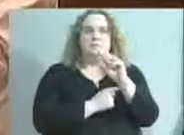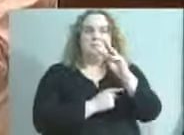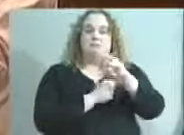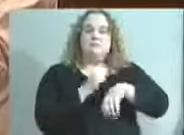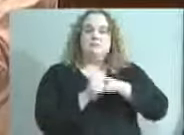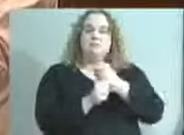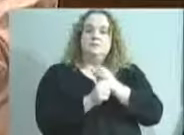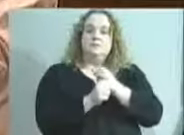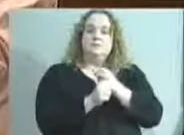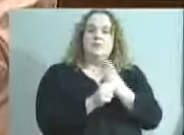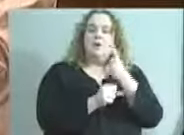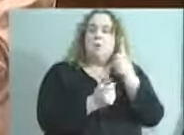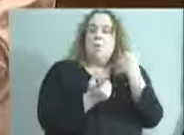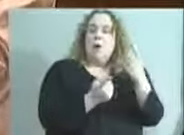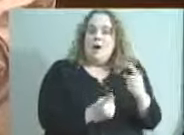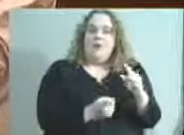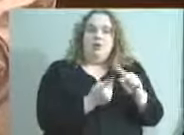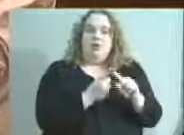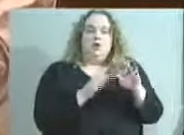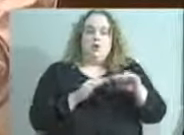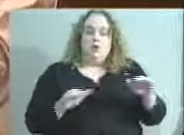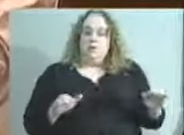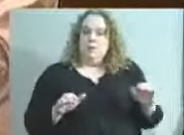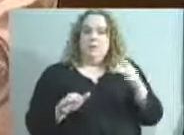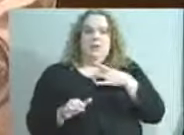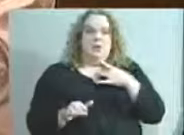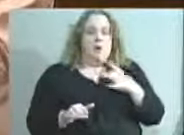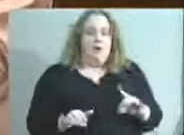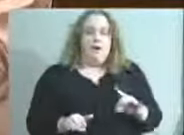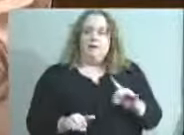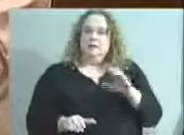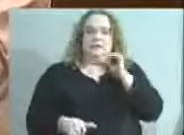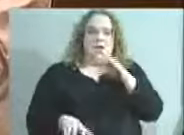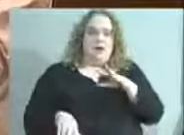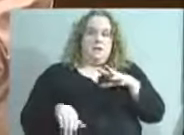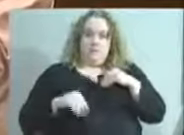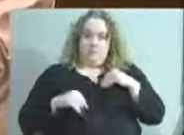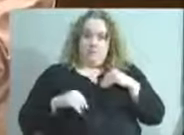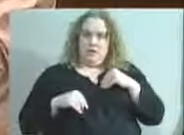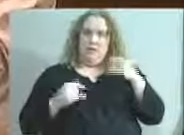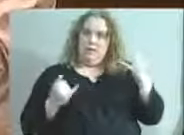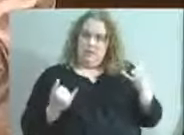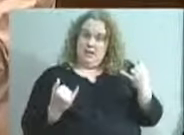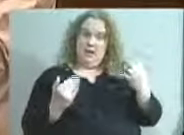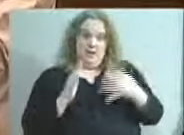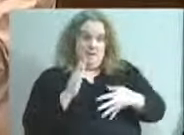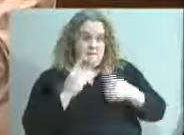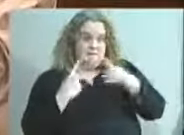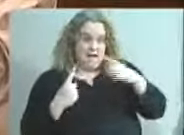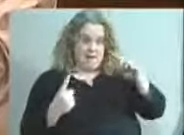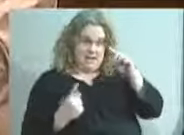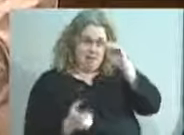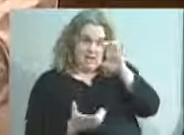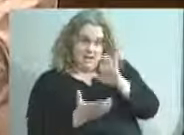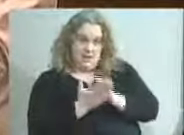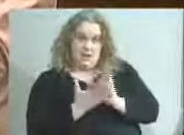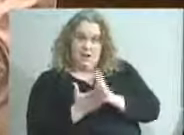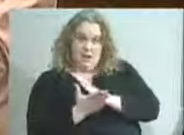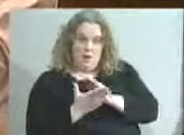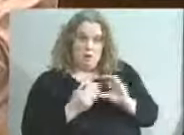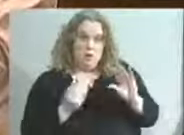we've told you that what is happening to our children is reprehensible and intolerable. Will you now finally believe our personal stories?